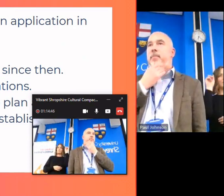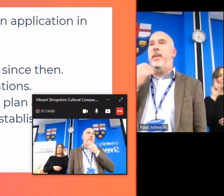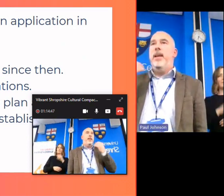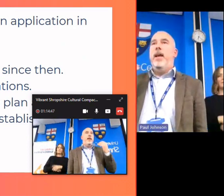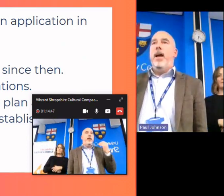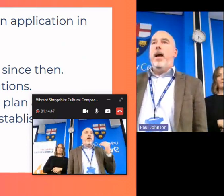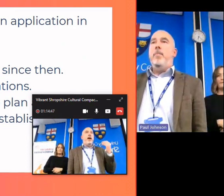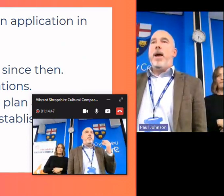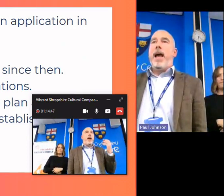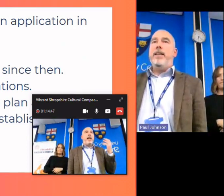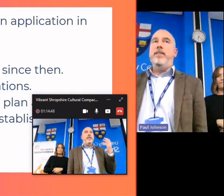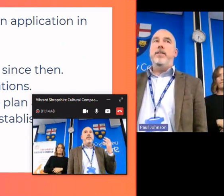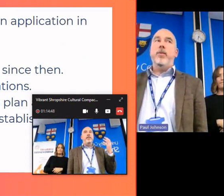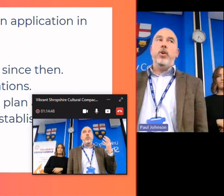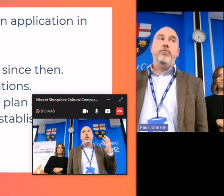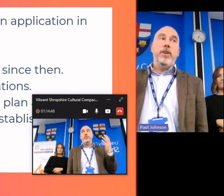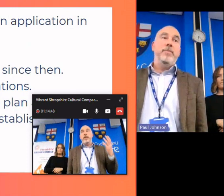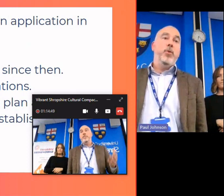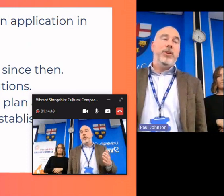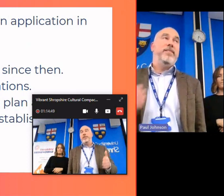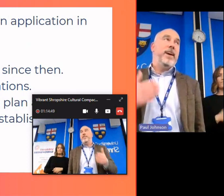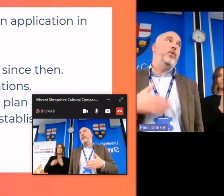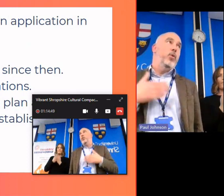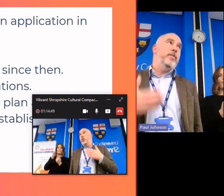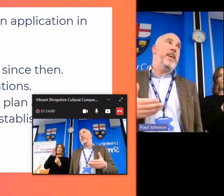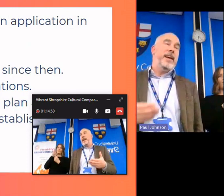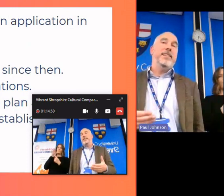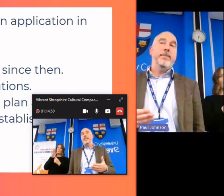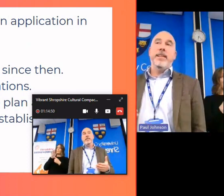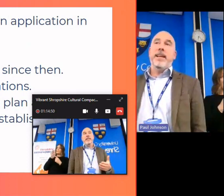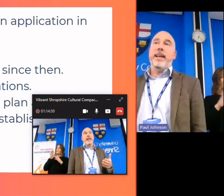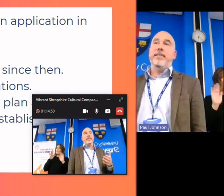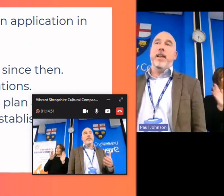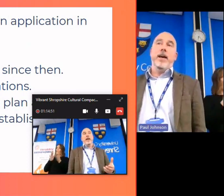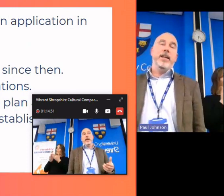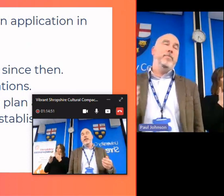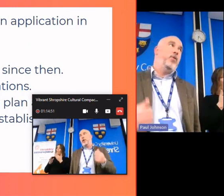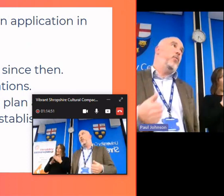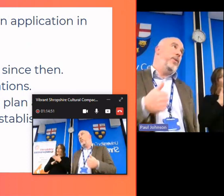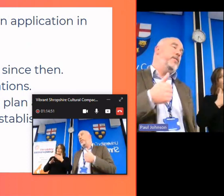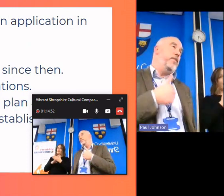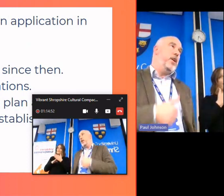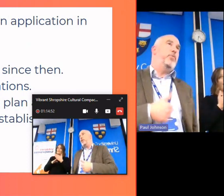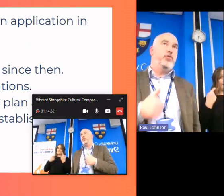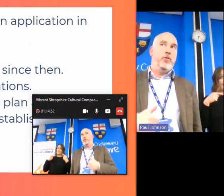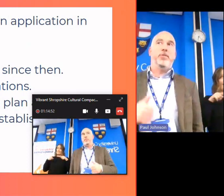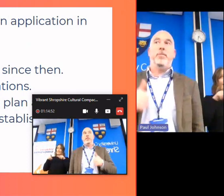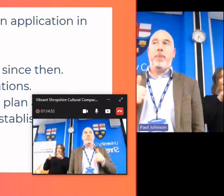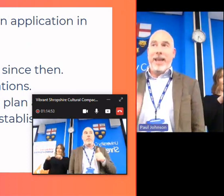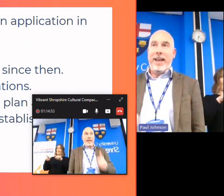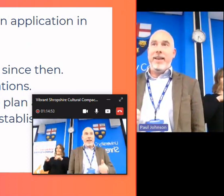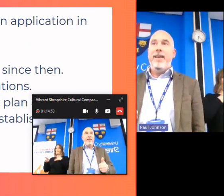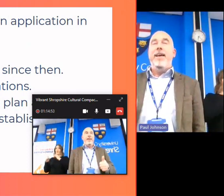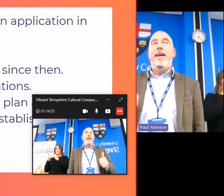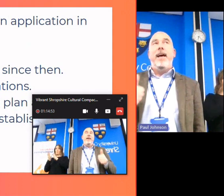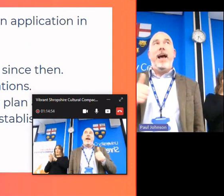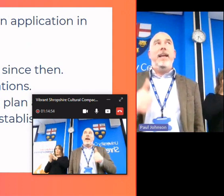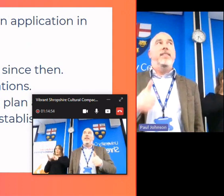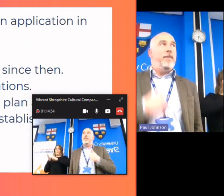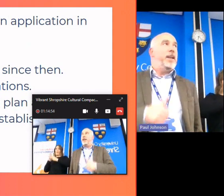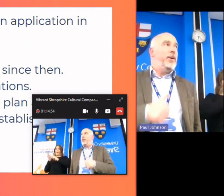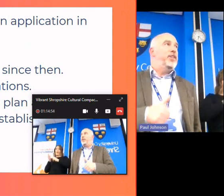um and what's really important is that all of the activity is aligned both with the vibrant Shropshire plan